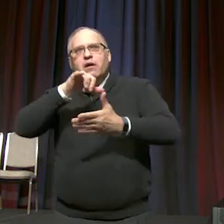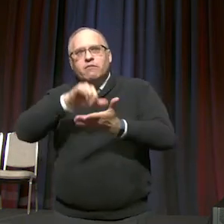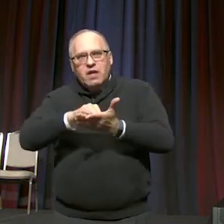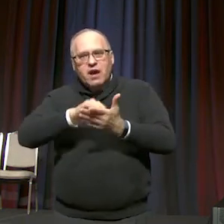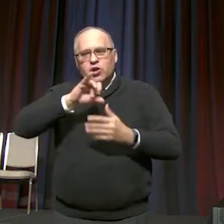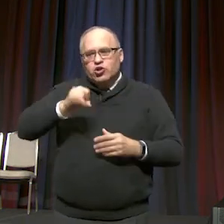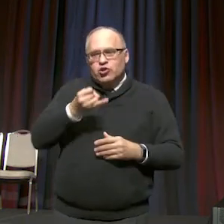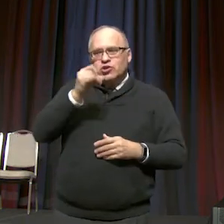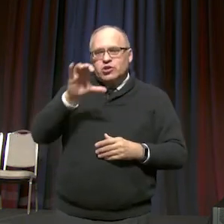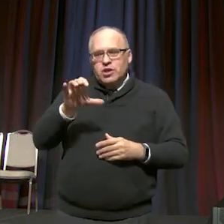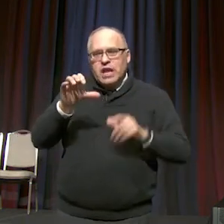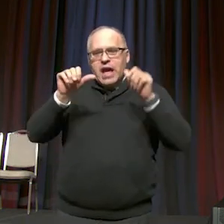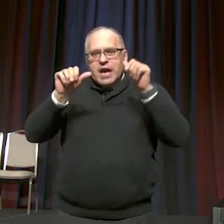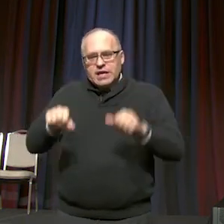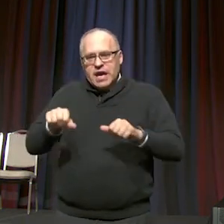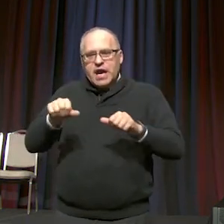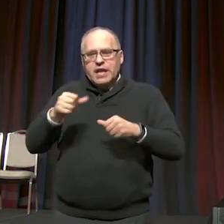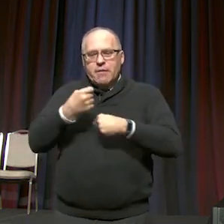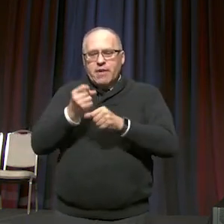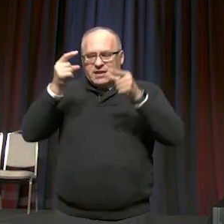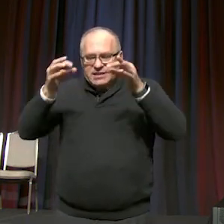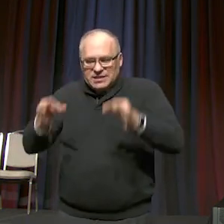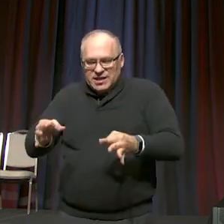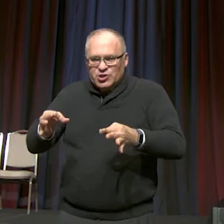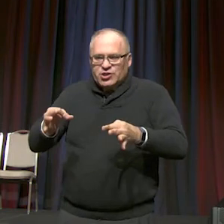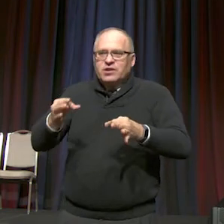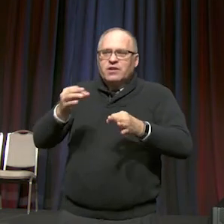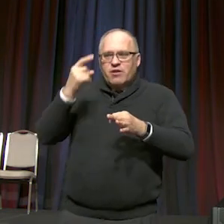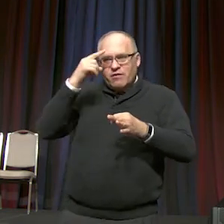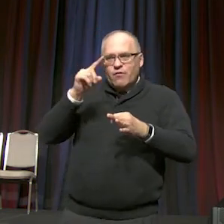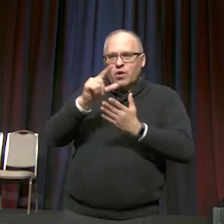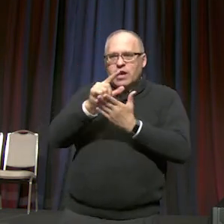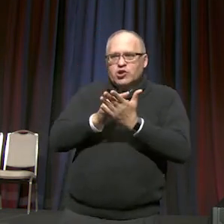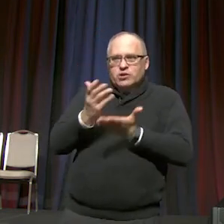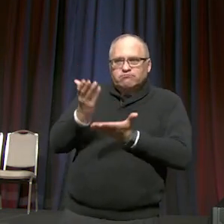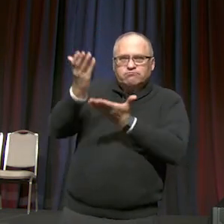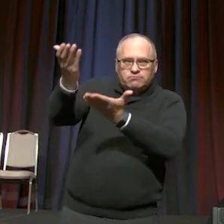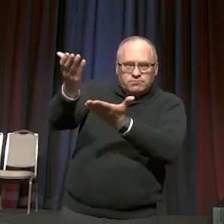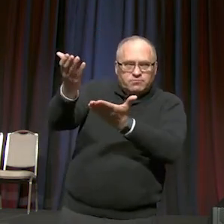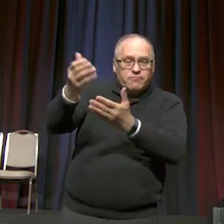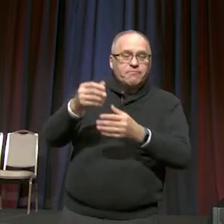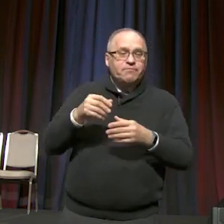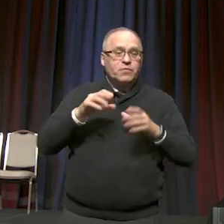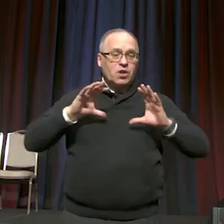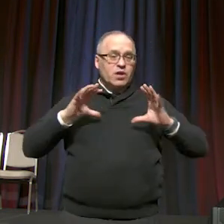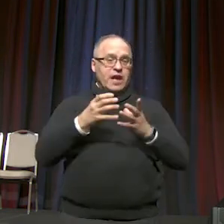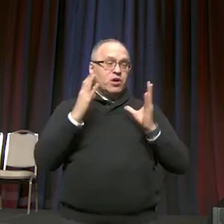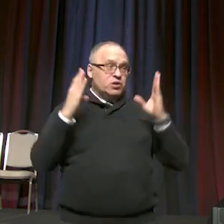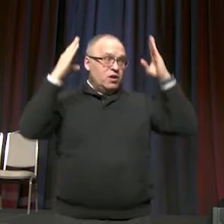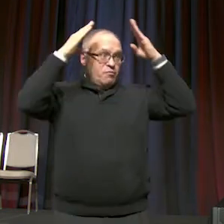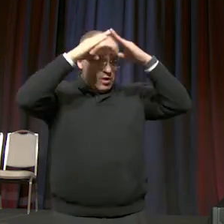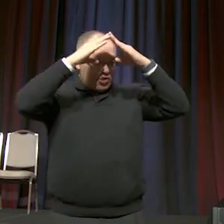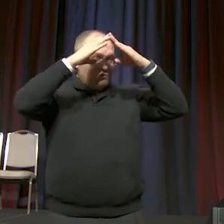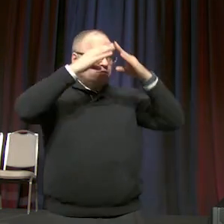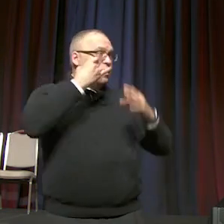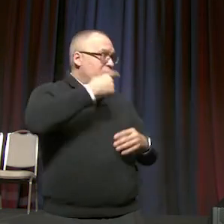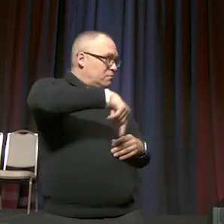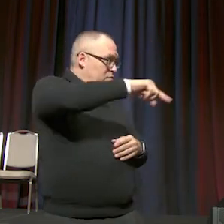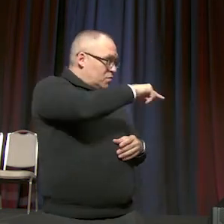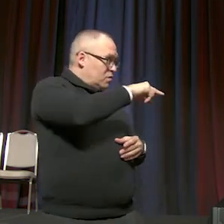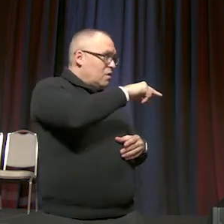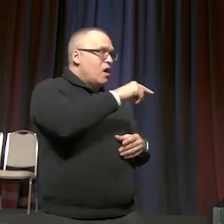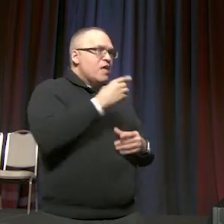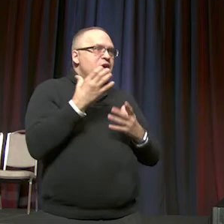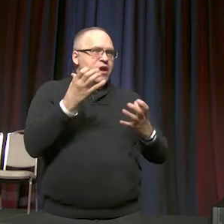rule on proposed legislation. The Council of Bishops can request by majority vote in